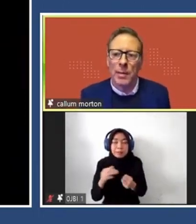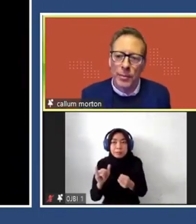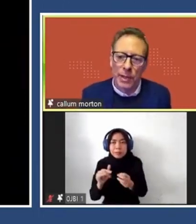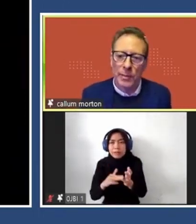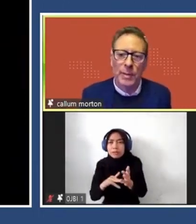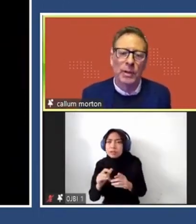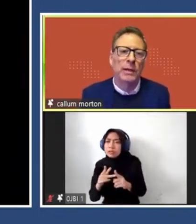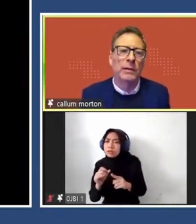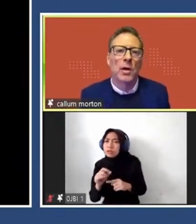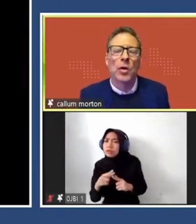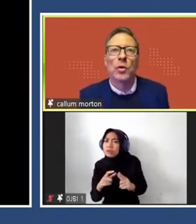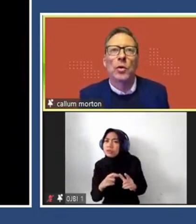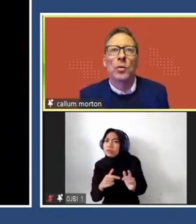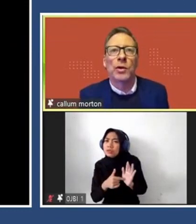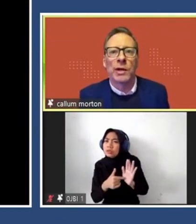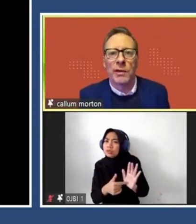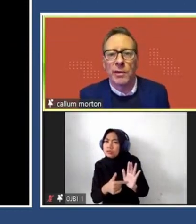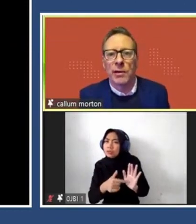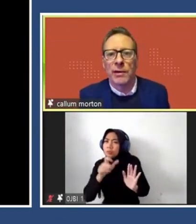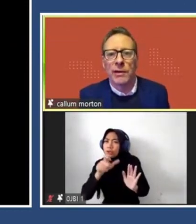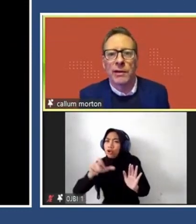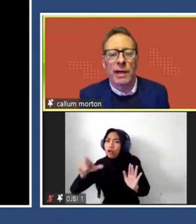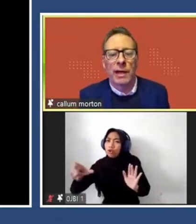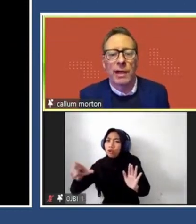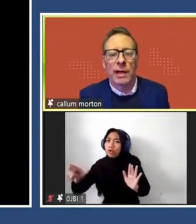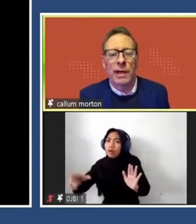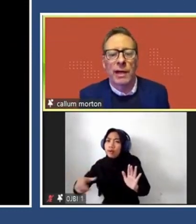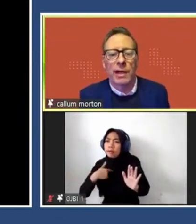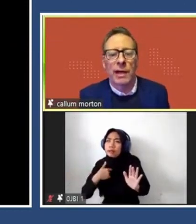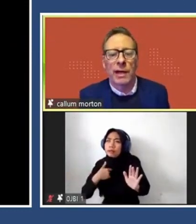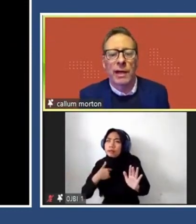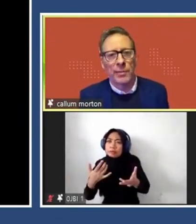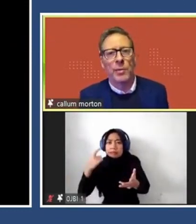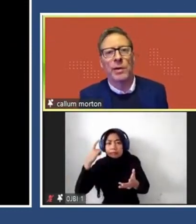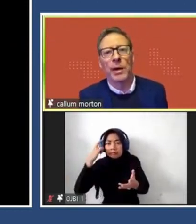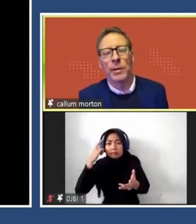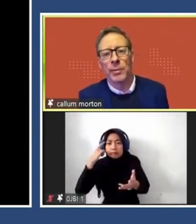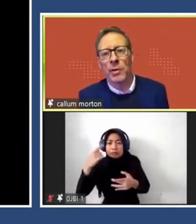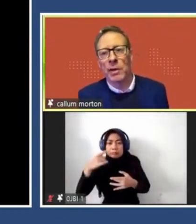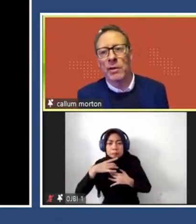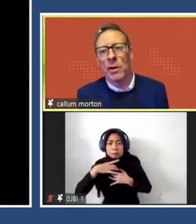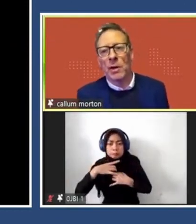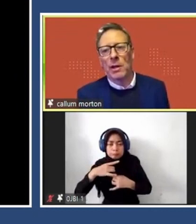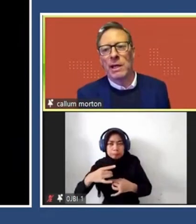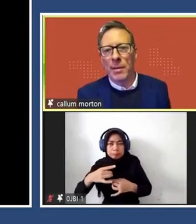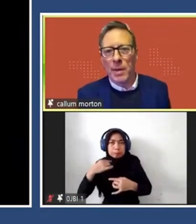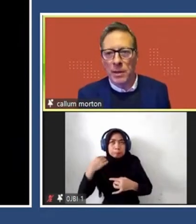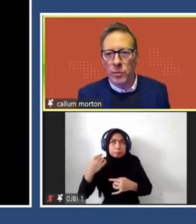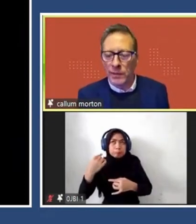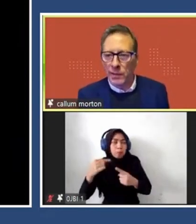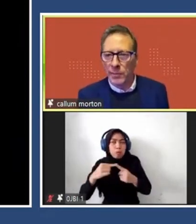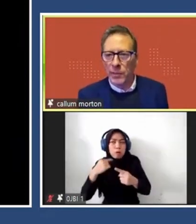of bringing people in who wouldn't necessarily think that they could work on these permanent public projects. So